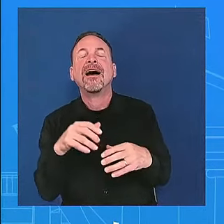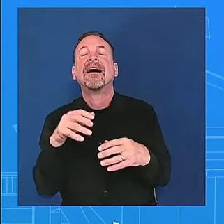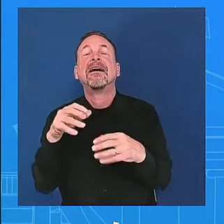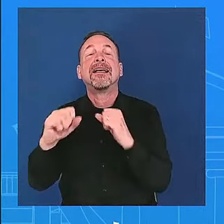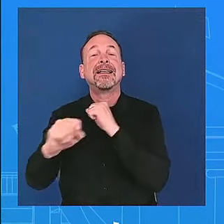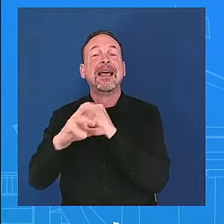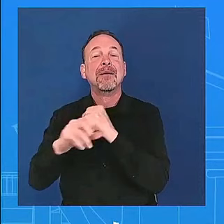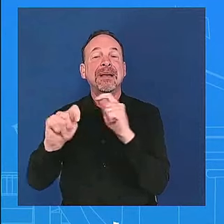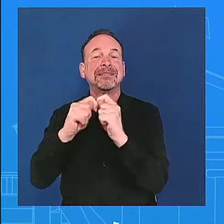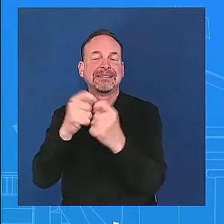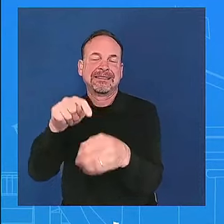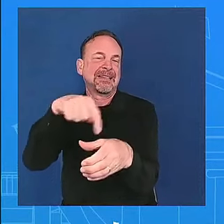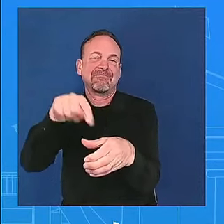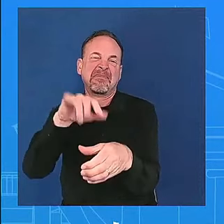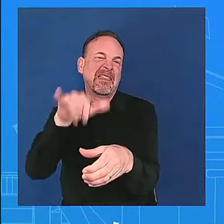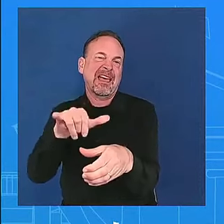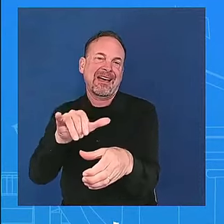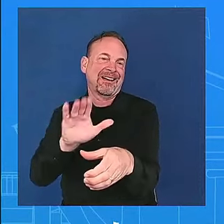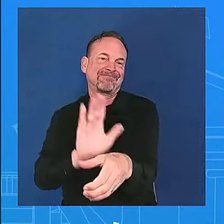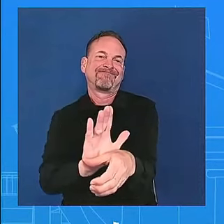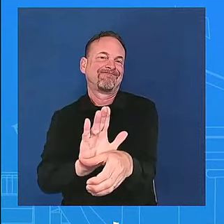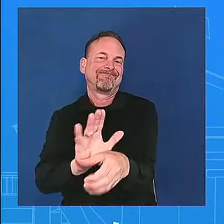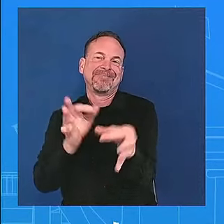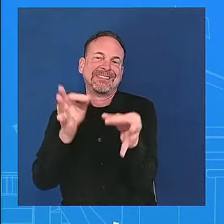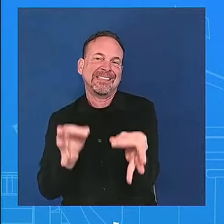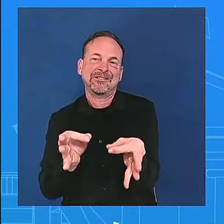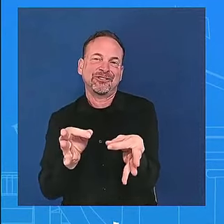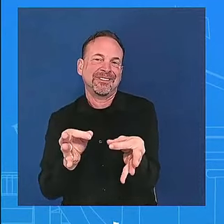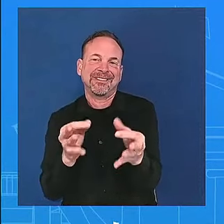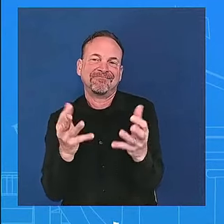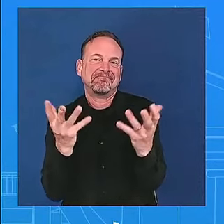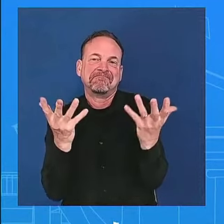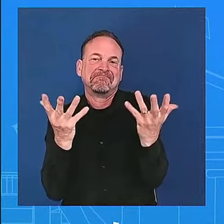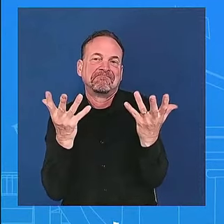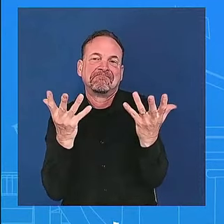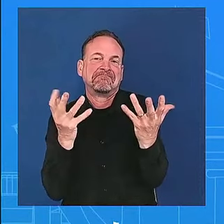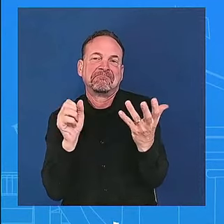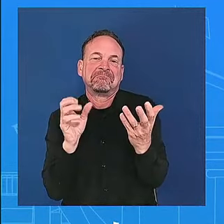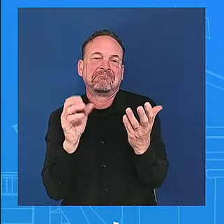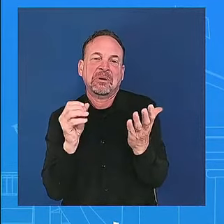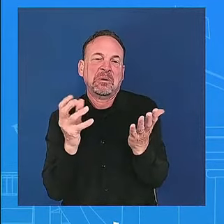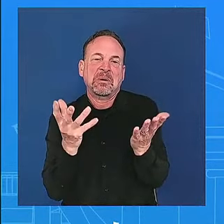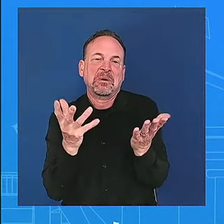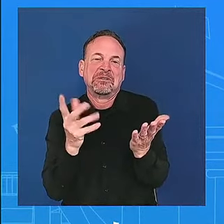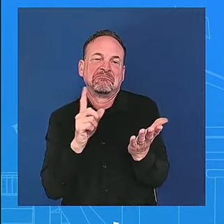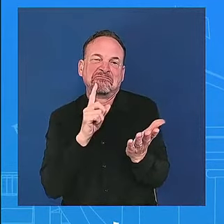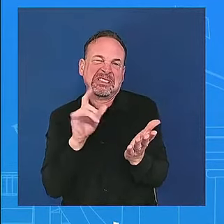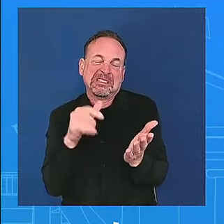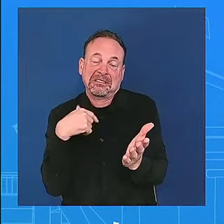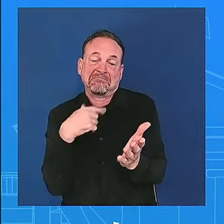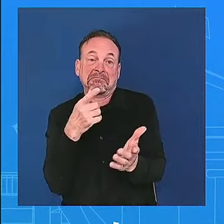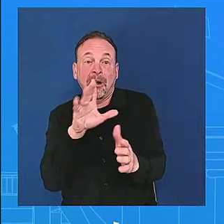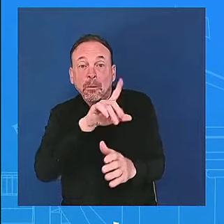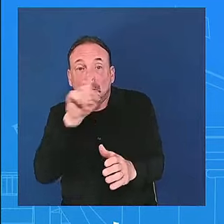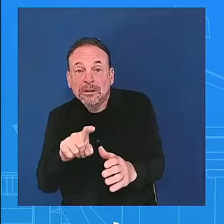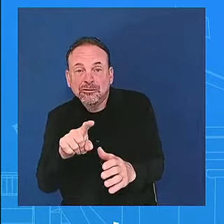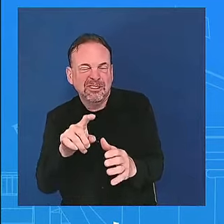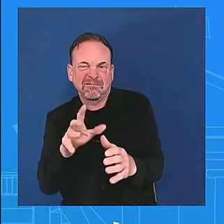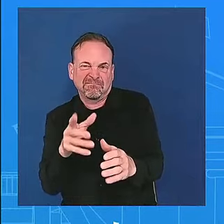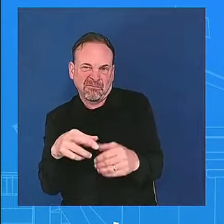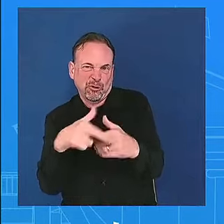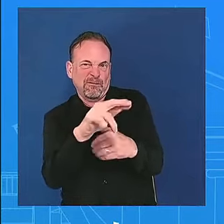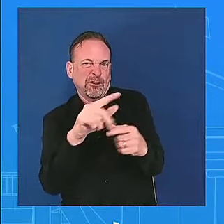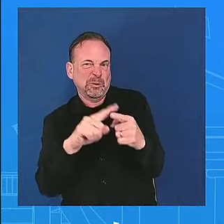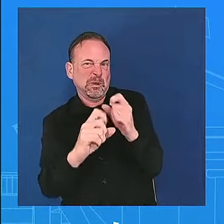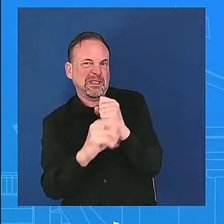both of your questions about the president and uh the vice president as obviously the president is no longer a candidate uh so i'm